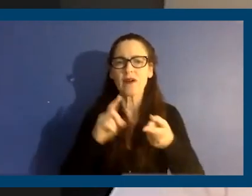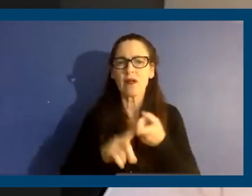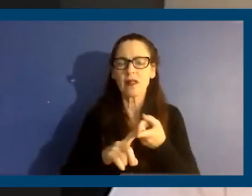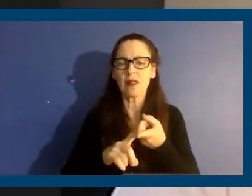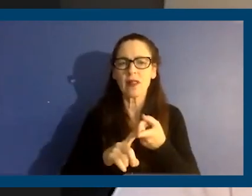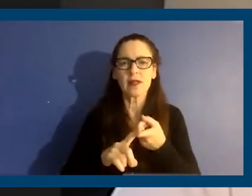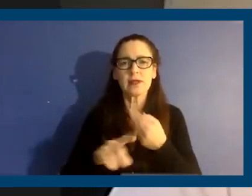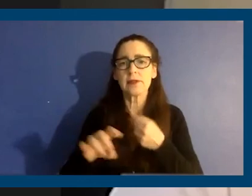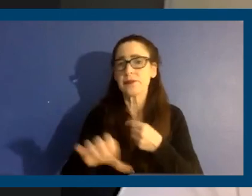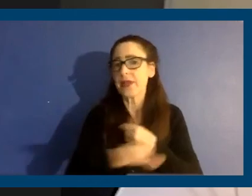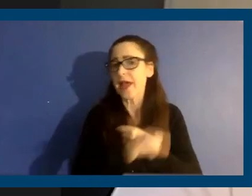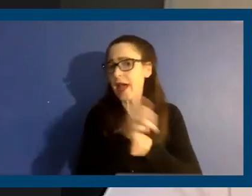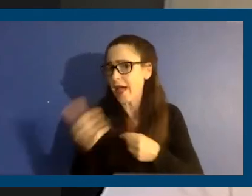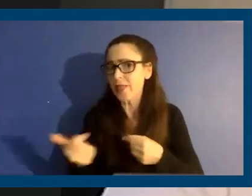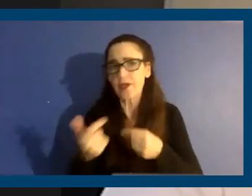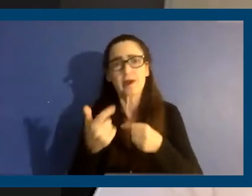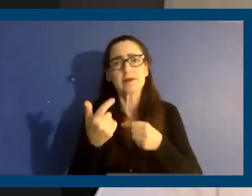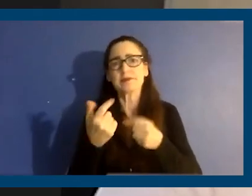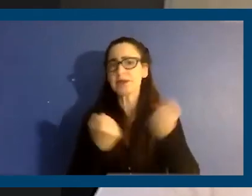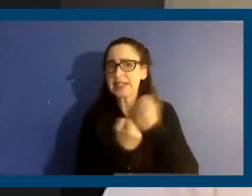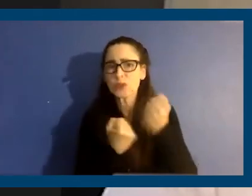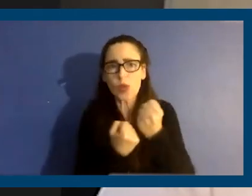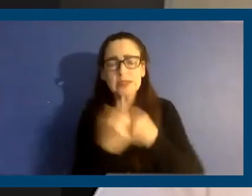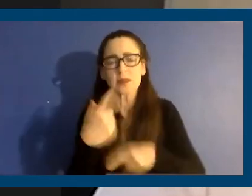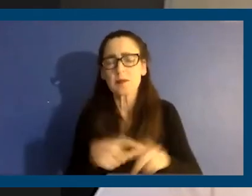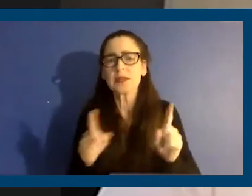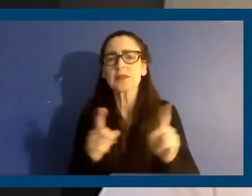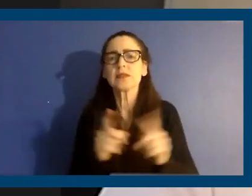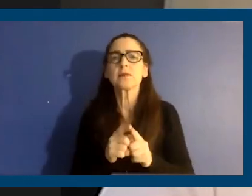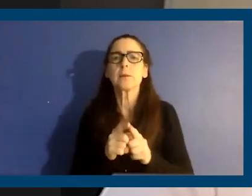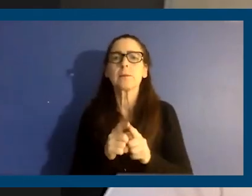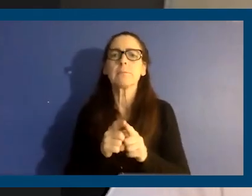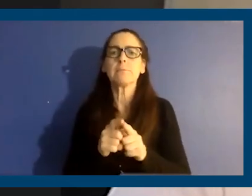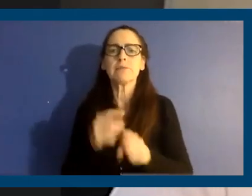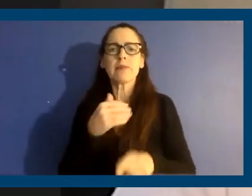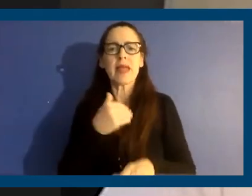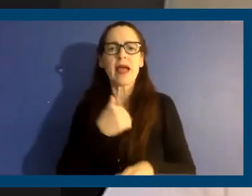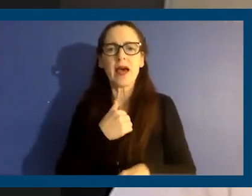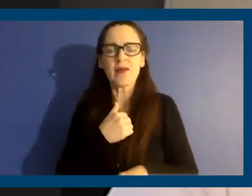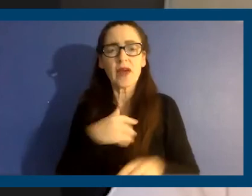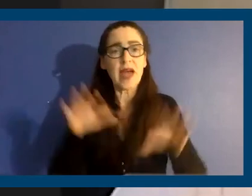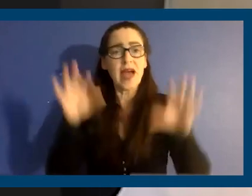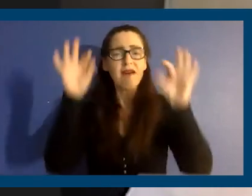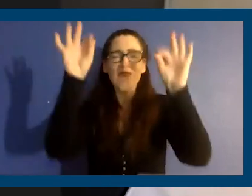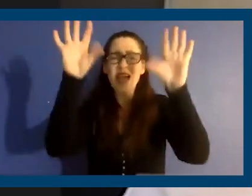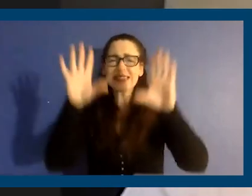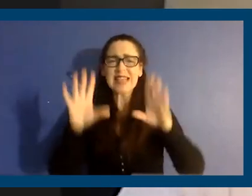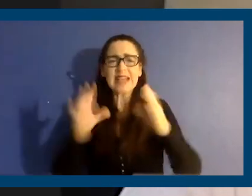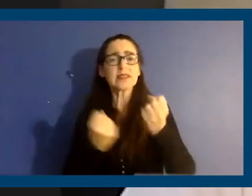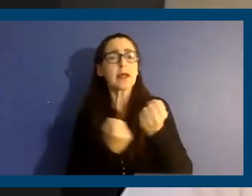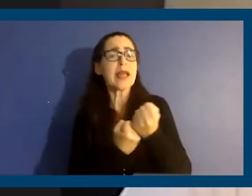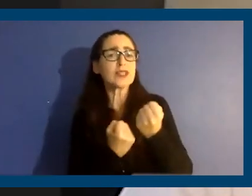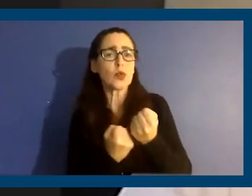has endorsed the Renters Caucus or Council now. So we have a fantastic endorsement of Congress